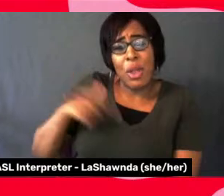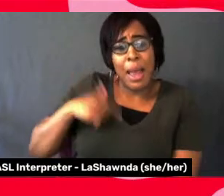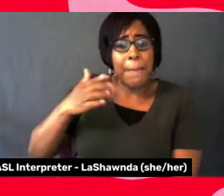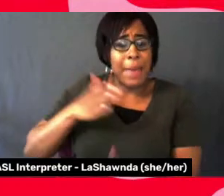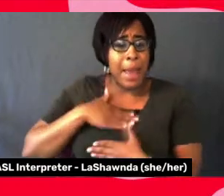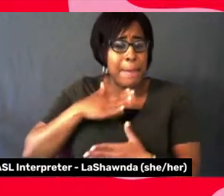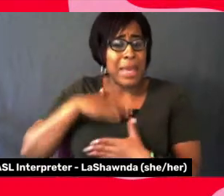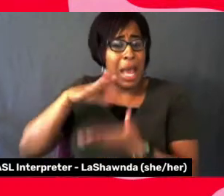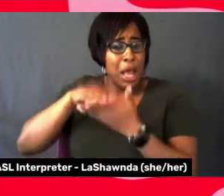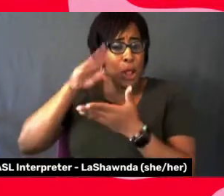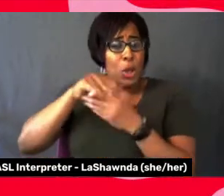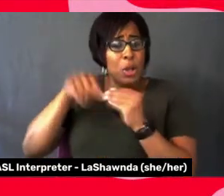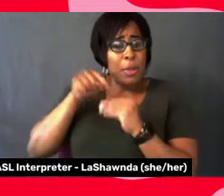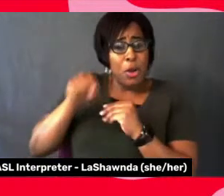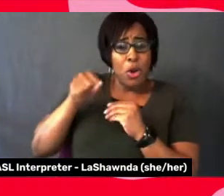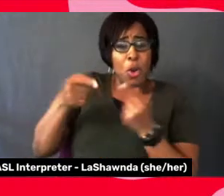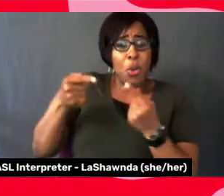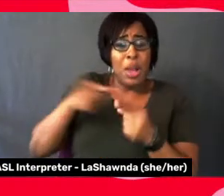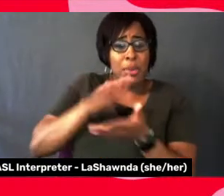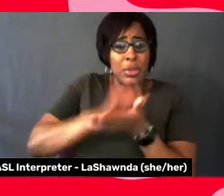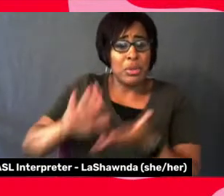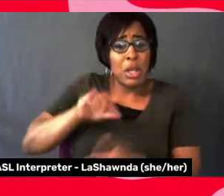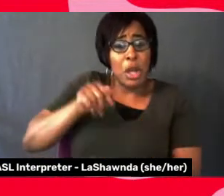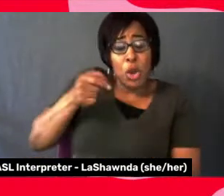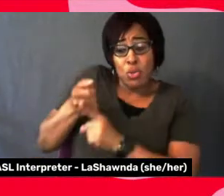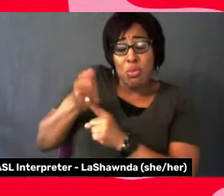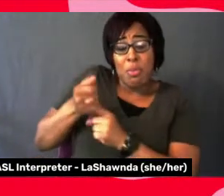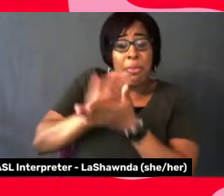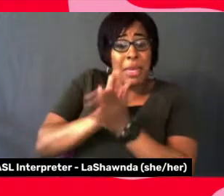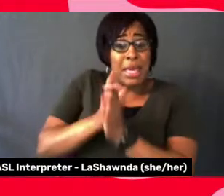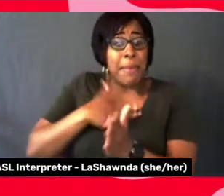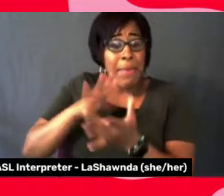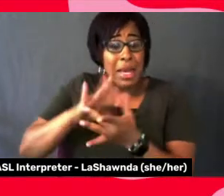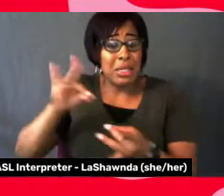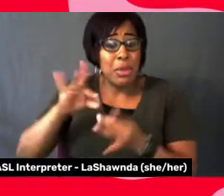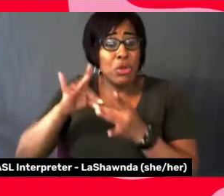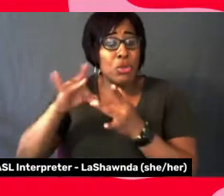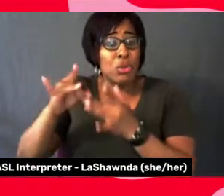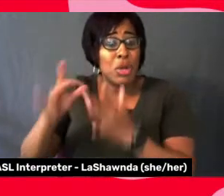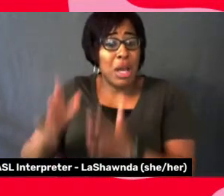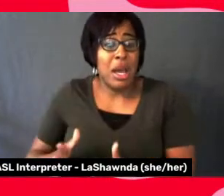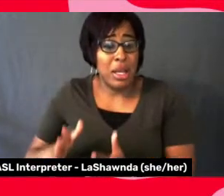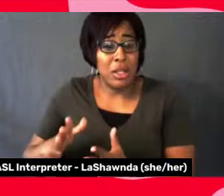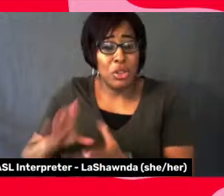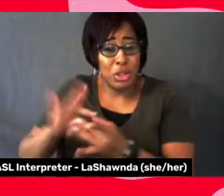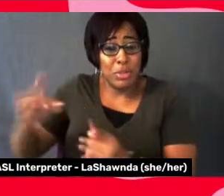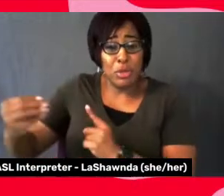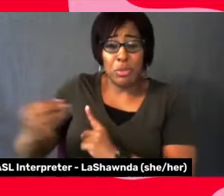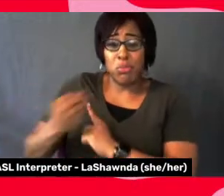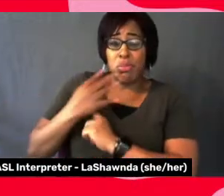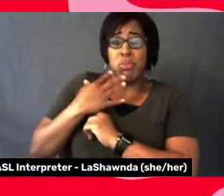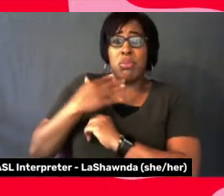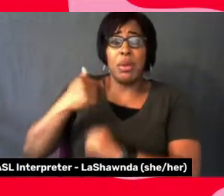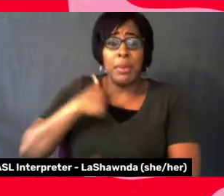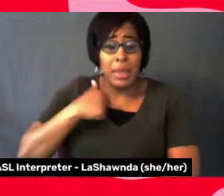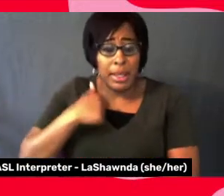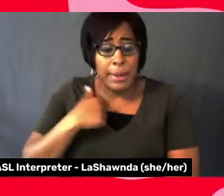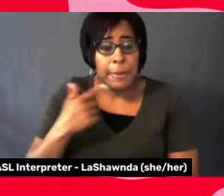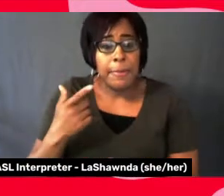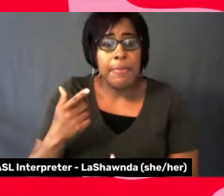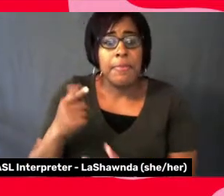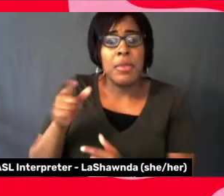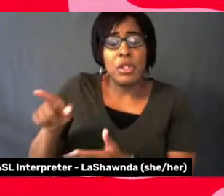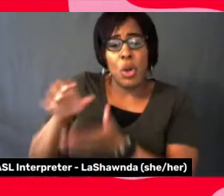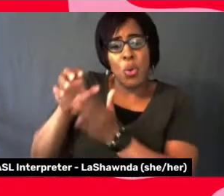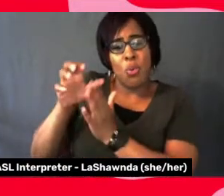because she became my spiritual guide. Zora Neal became my spiritual guide and she writes in an